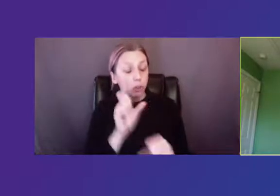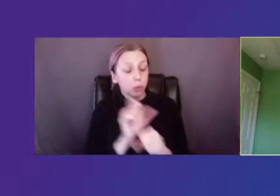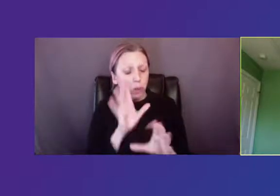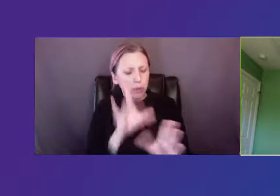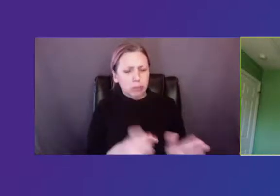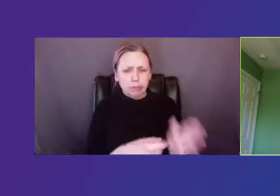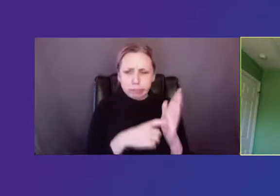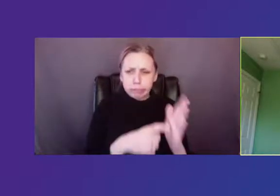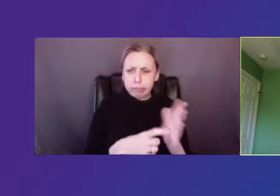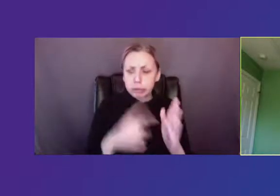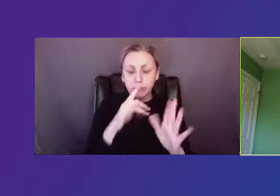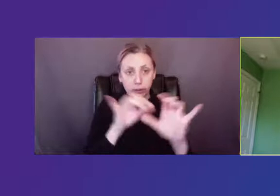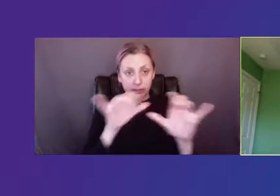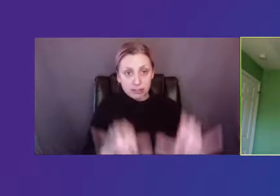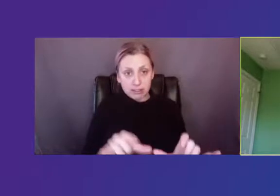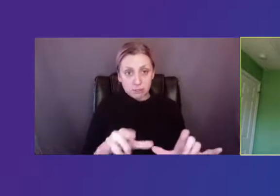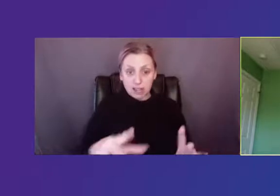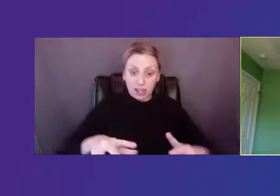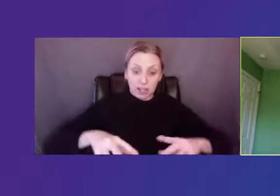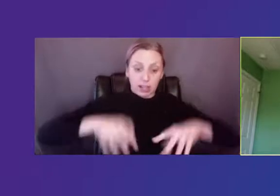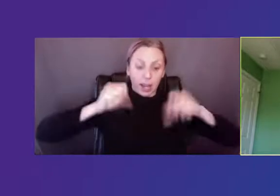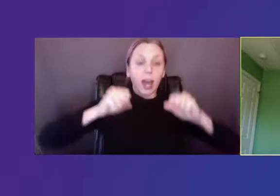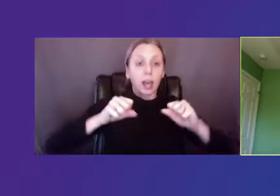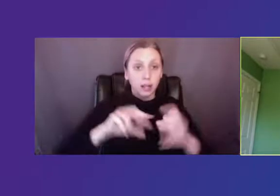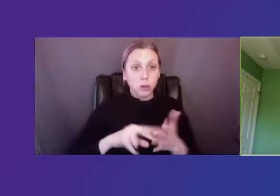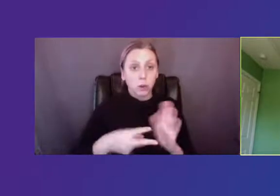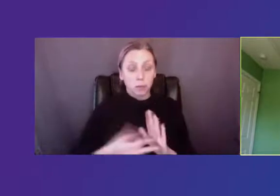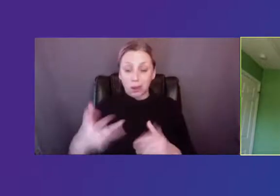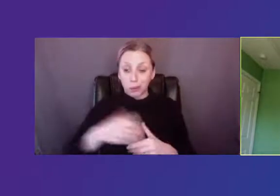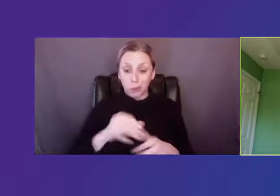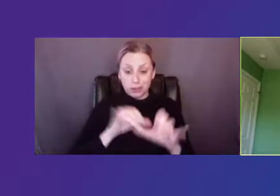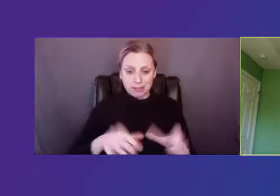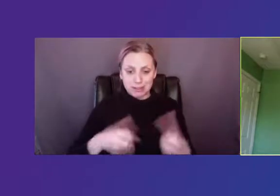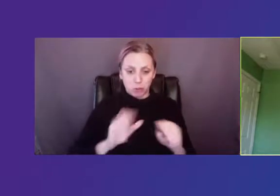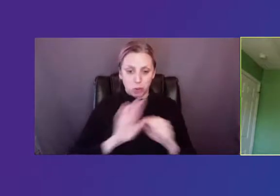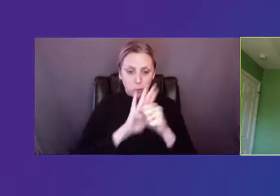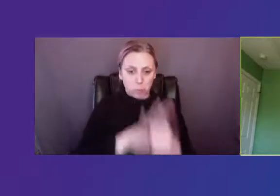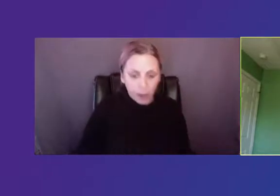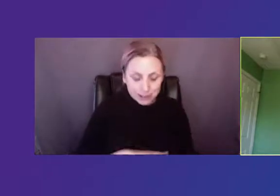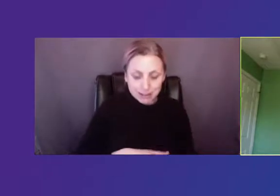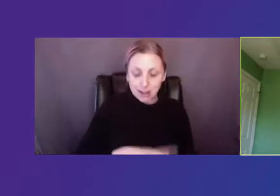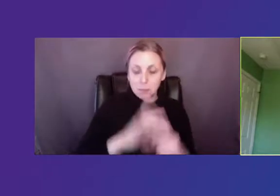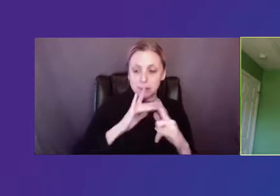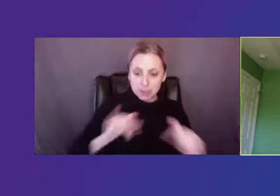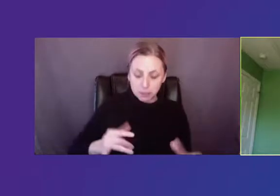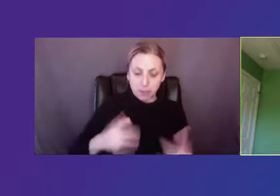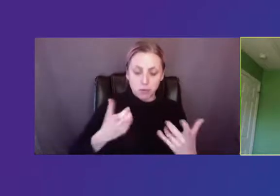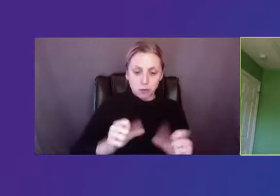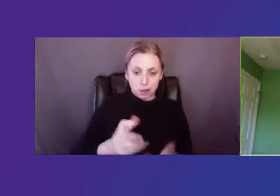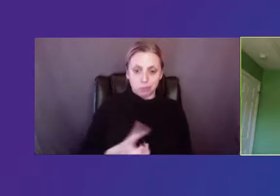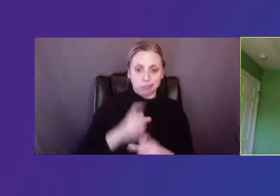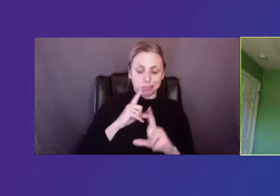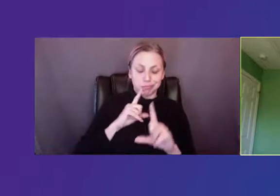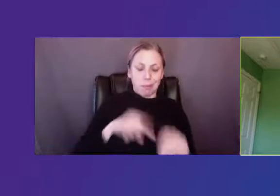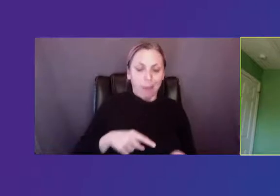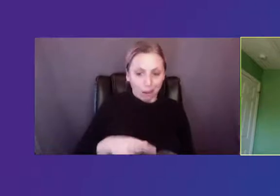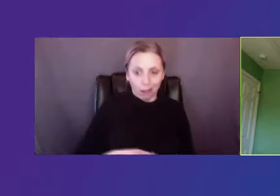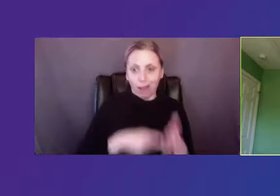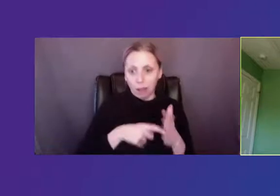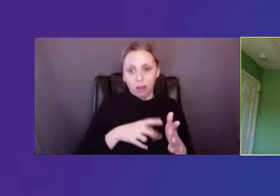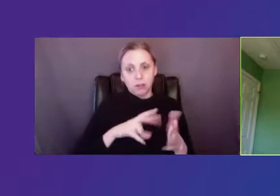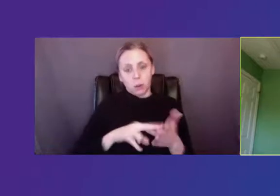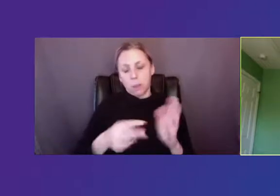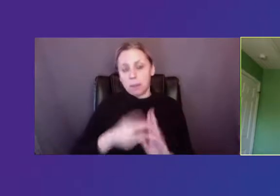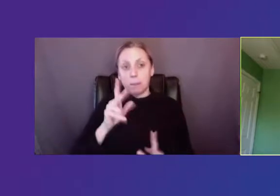the systems that they inherit, including the systems that try to hold them down. So it is my hope that those of us assembled today